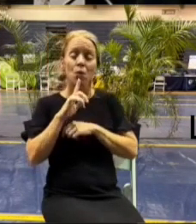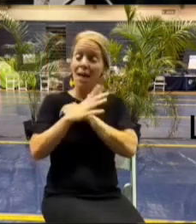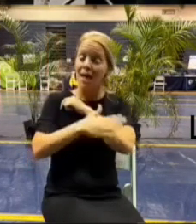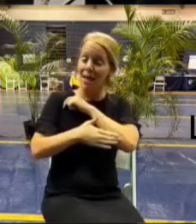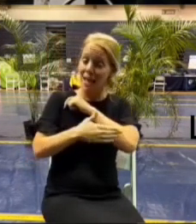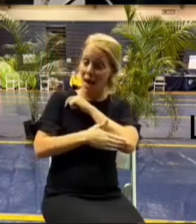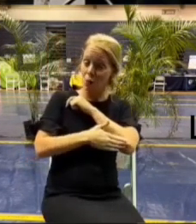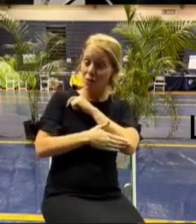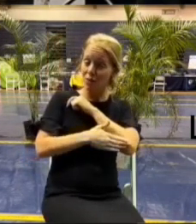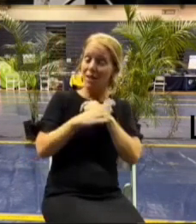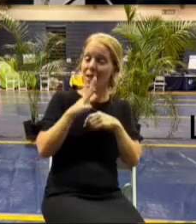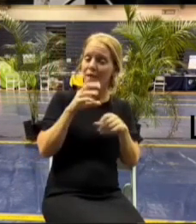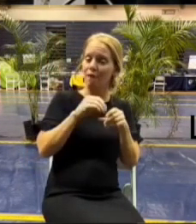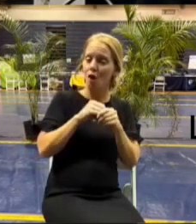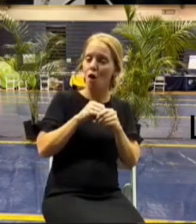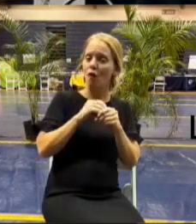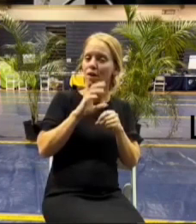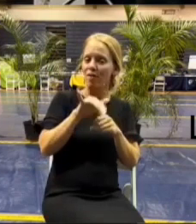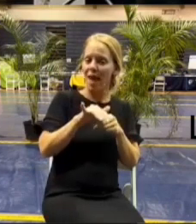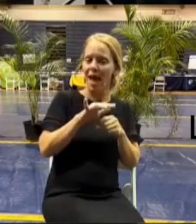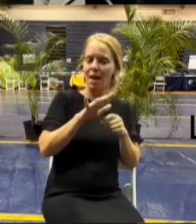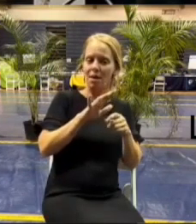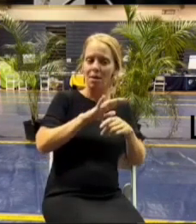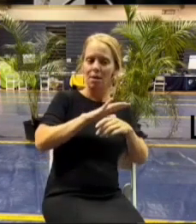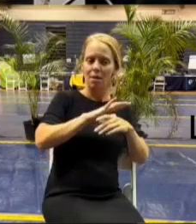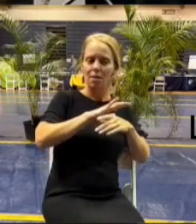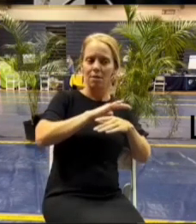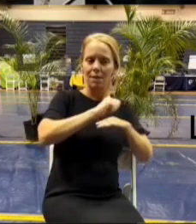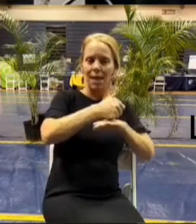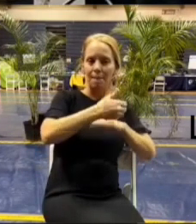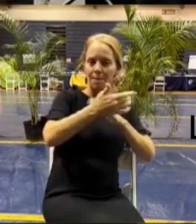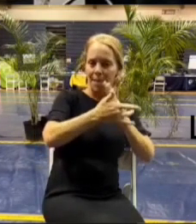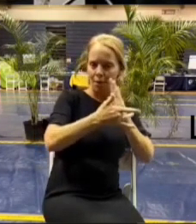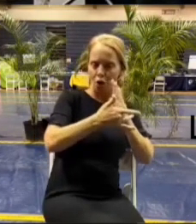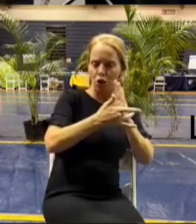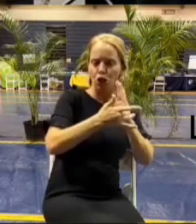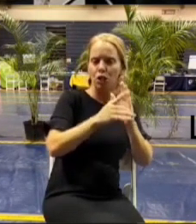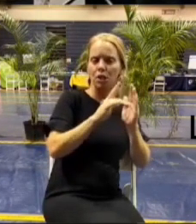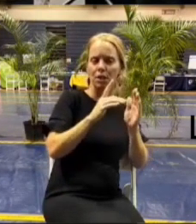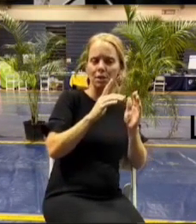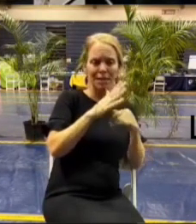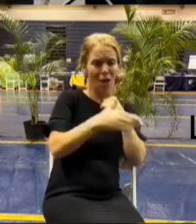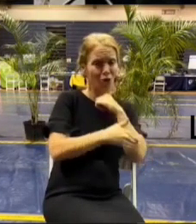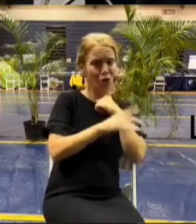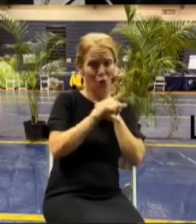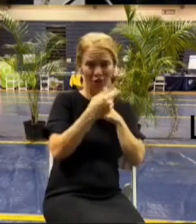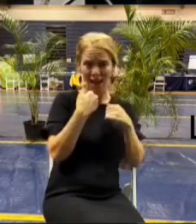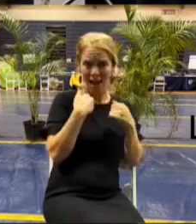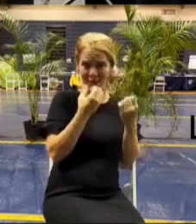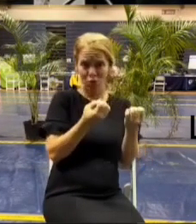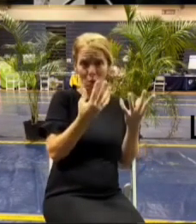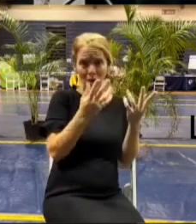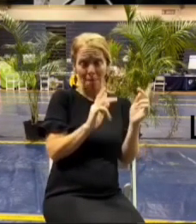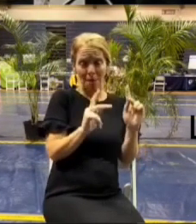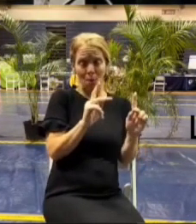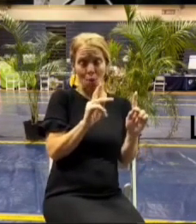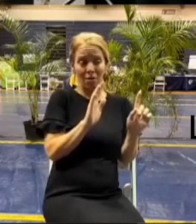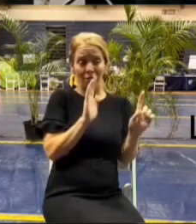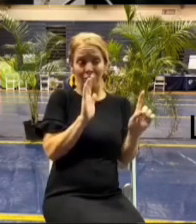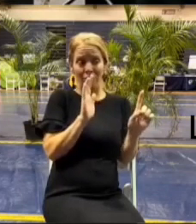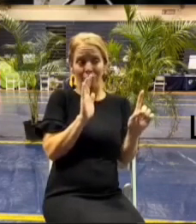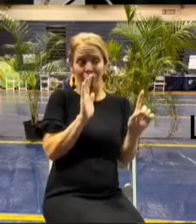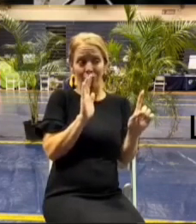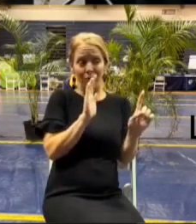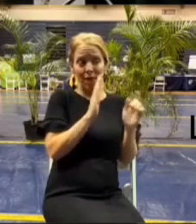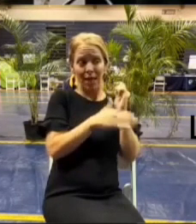in that part of moving the apparatus and they only have so many people to to do that work and it is you know it's their system so they're